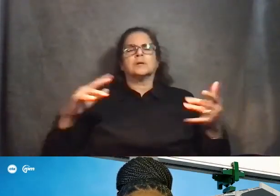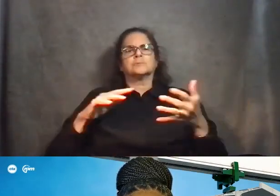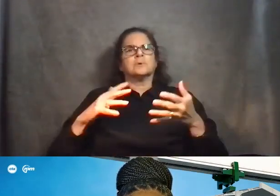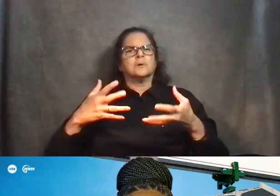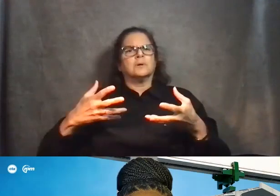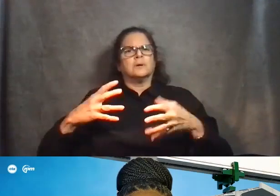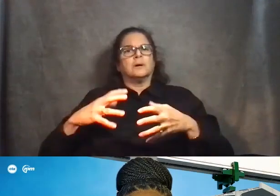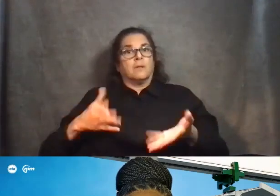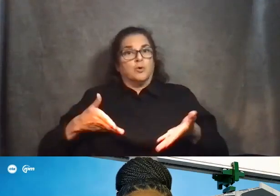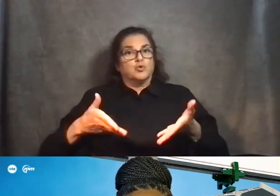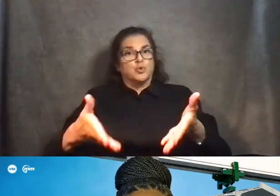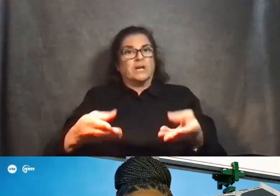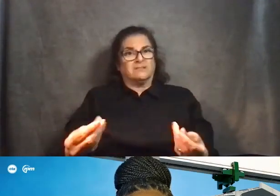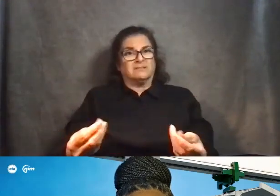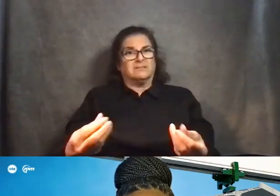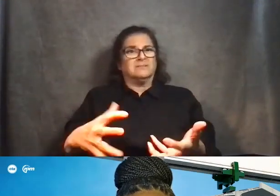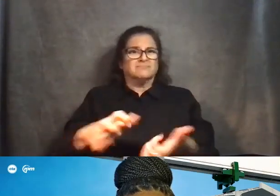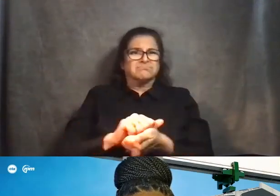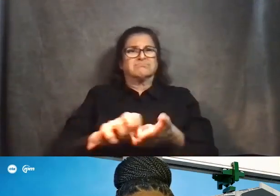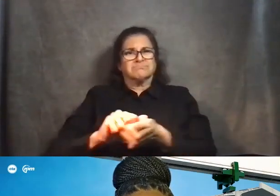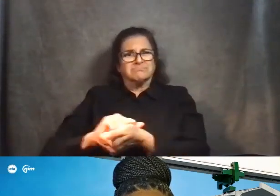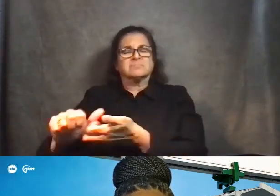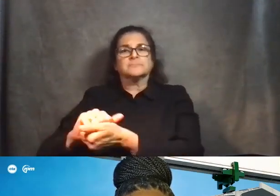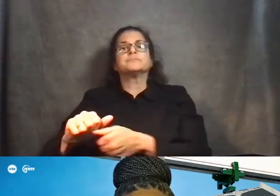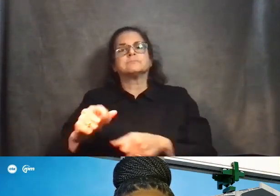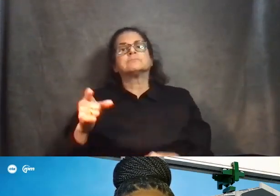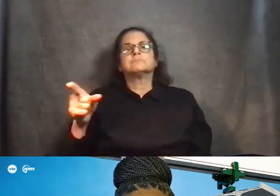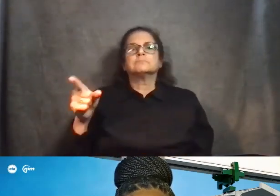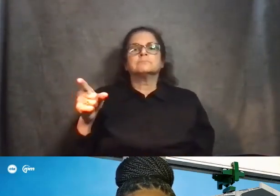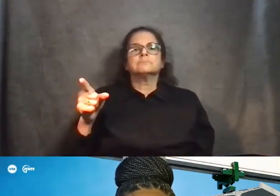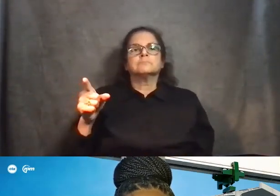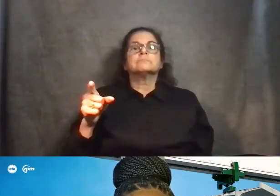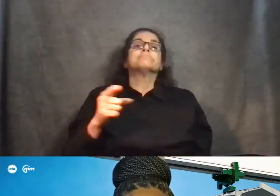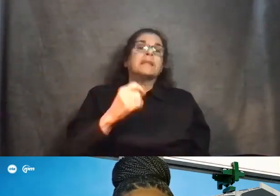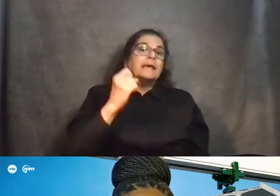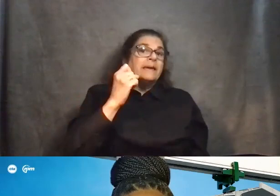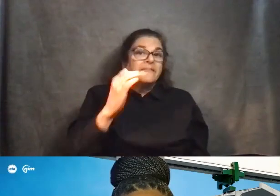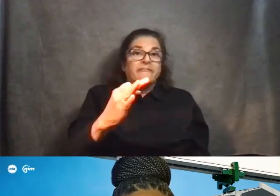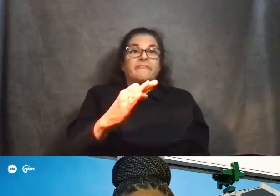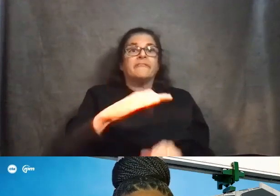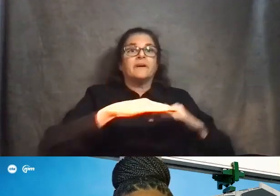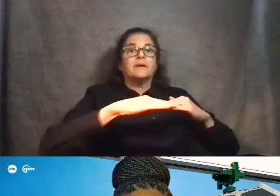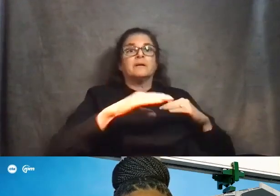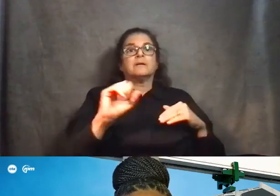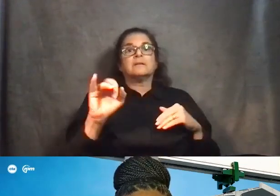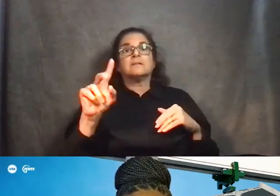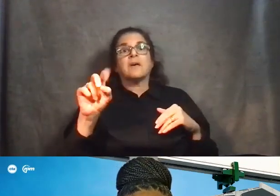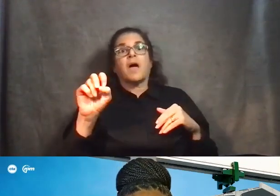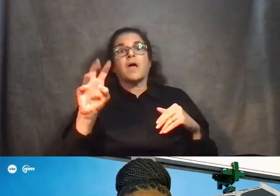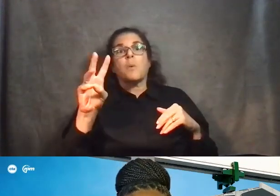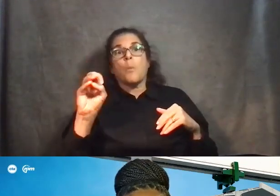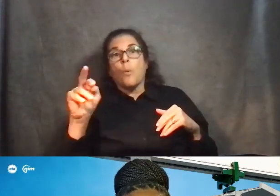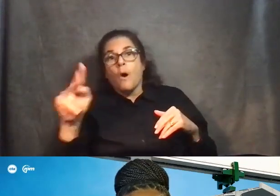So temporarily we'll be patching sidewalks and roads as necessary as the heavy equipment goes by.